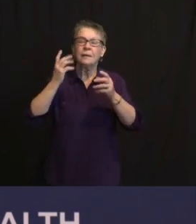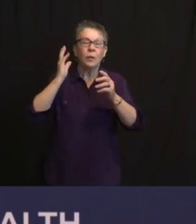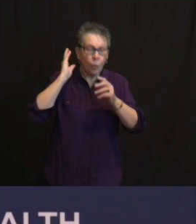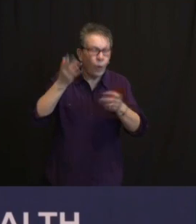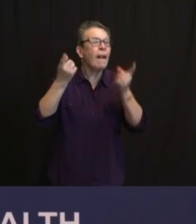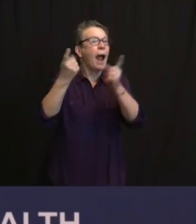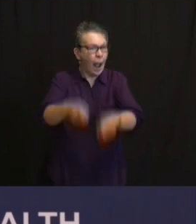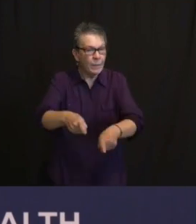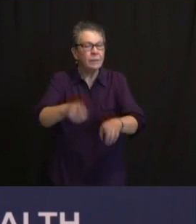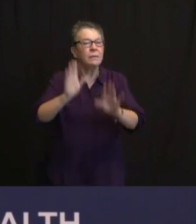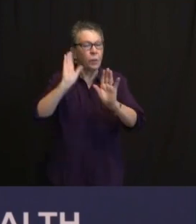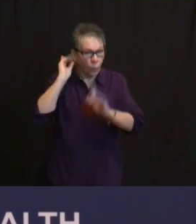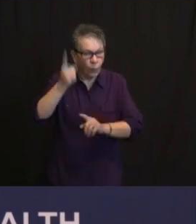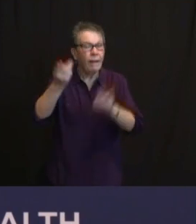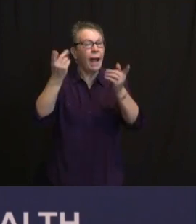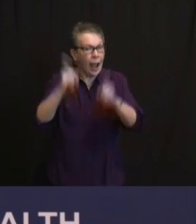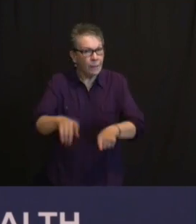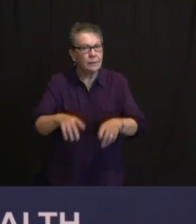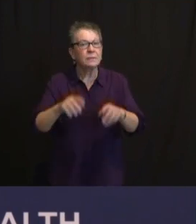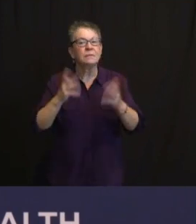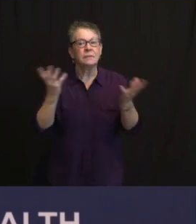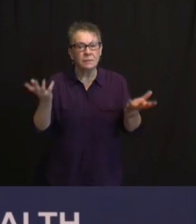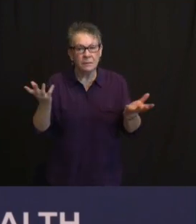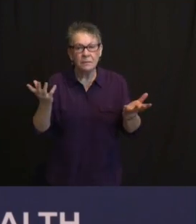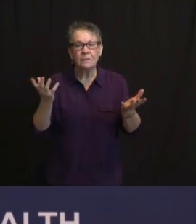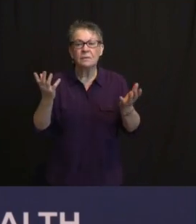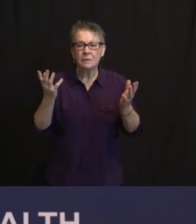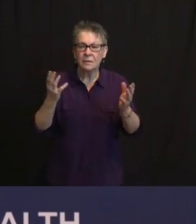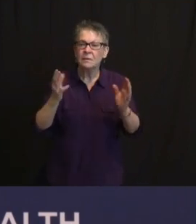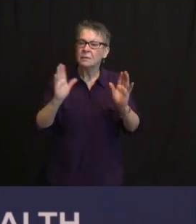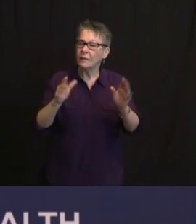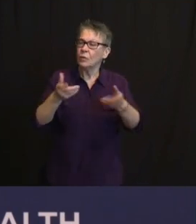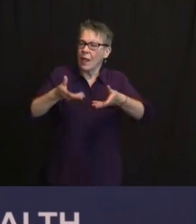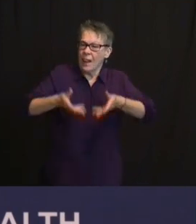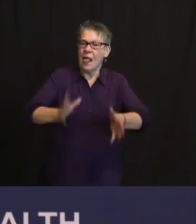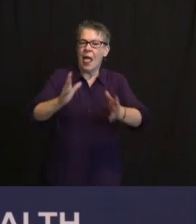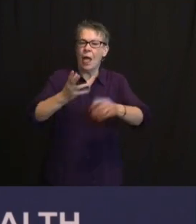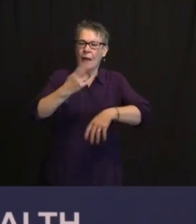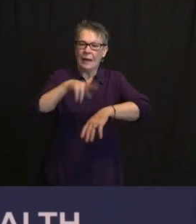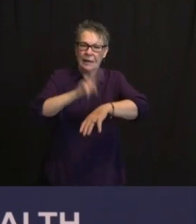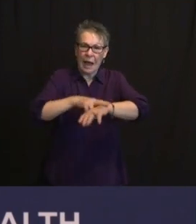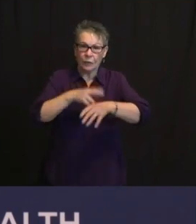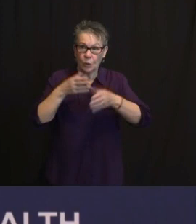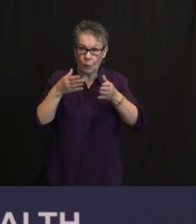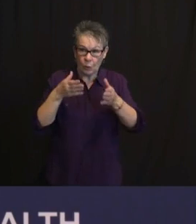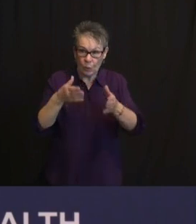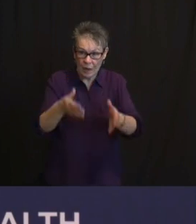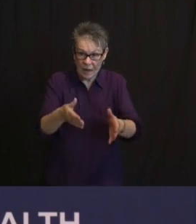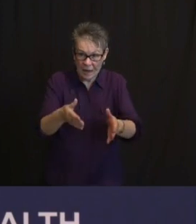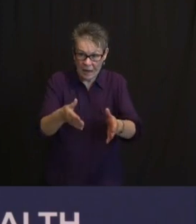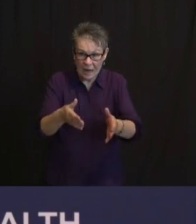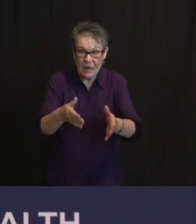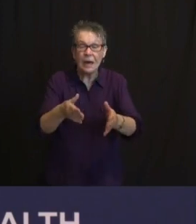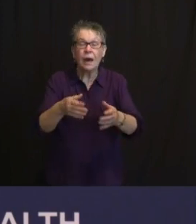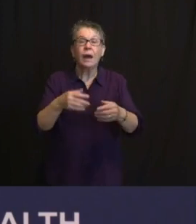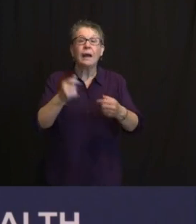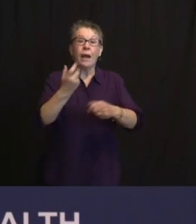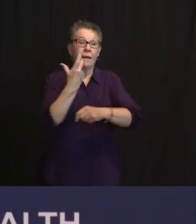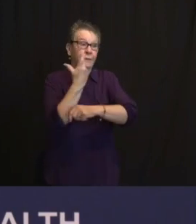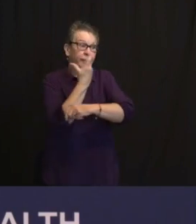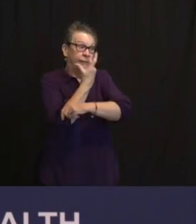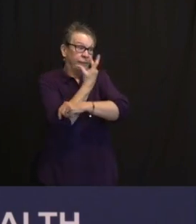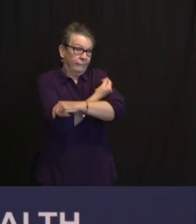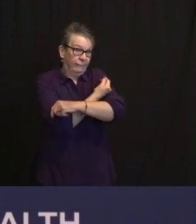IT WILL CONTINUE TO HAPPEN NATURALLY, BUT I VIEW THIS AS AN ACCELERANT. AGAIN, IT'S NOT A BRIGHT MAGIC WAND THRESHOLD,